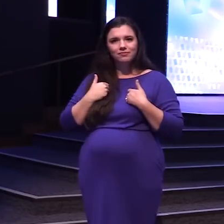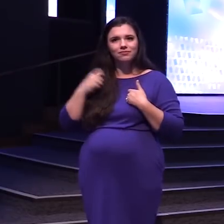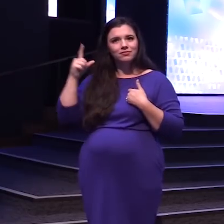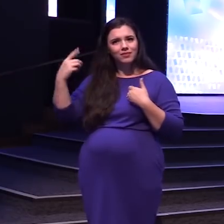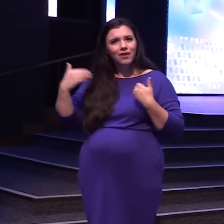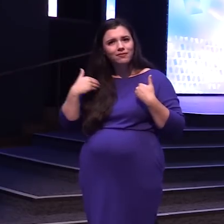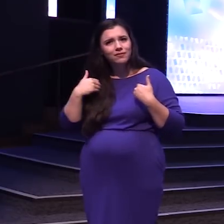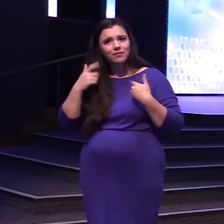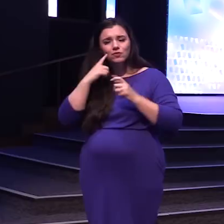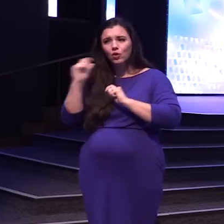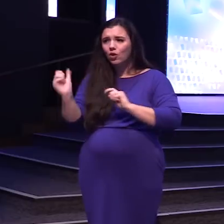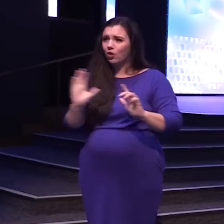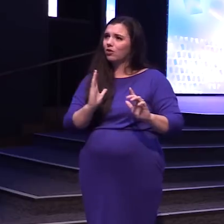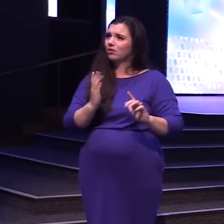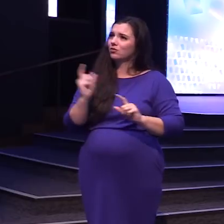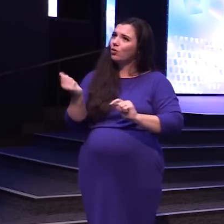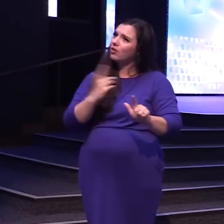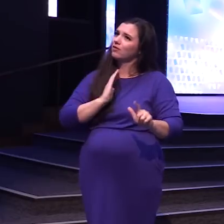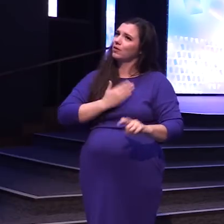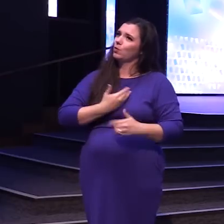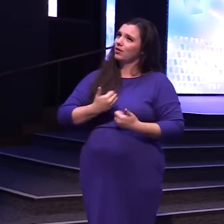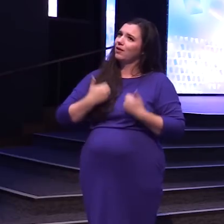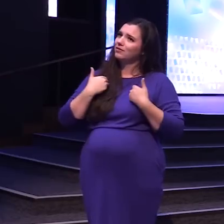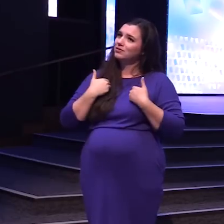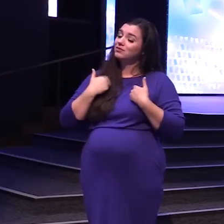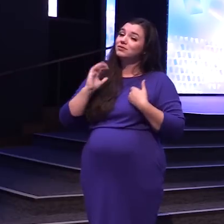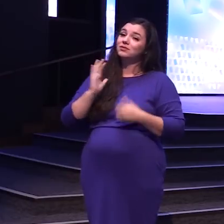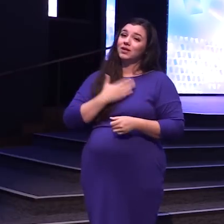all of our lives Our part